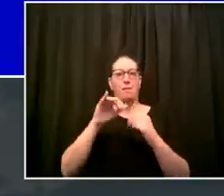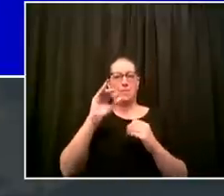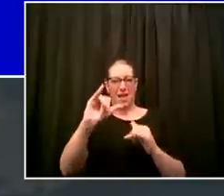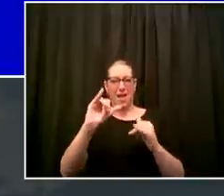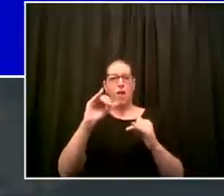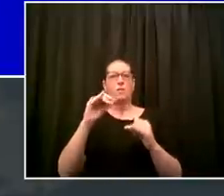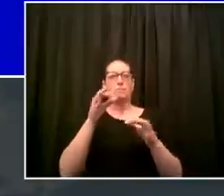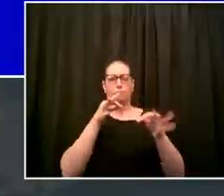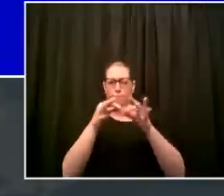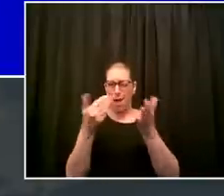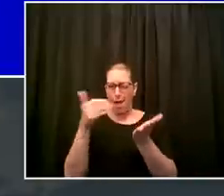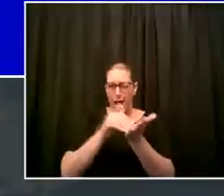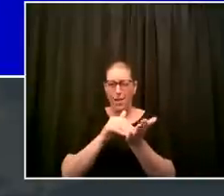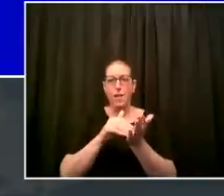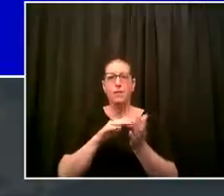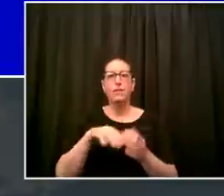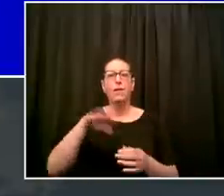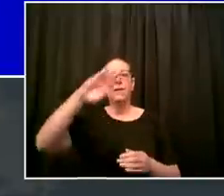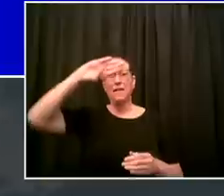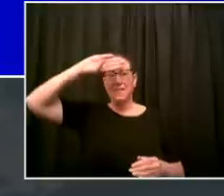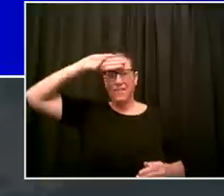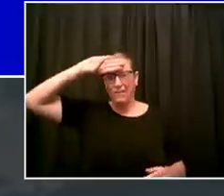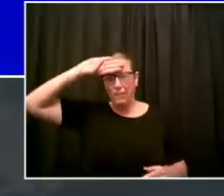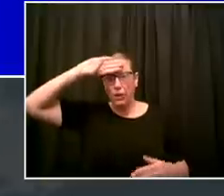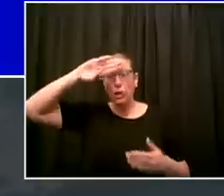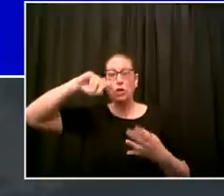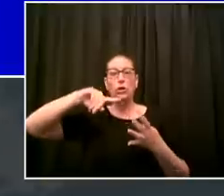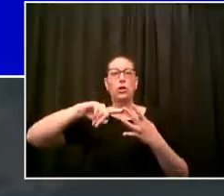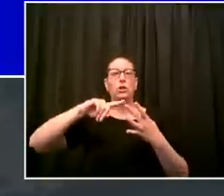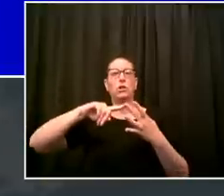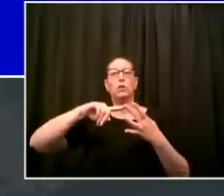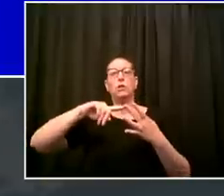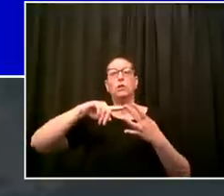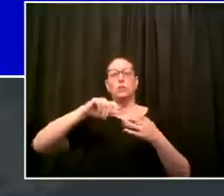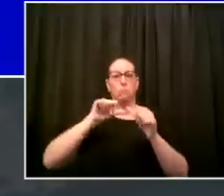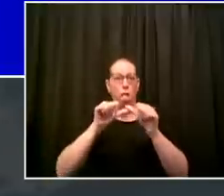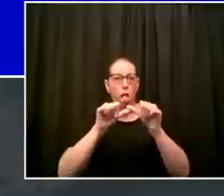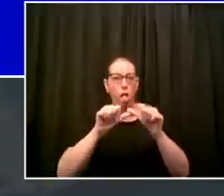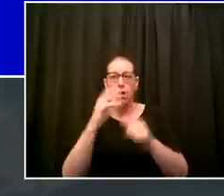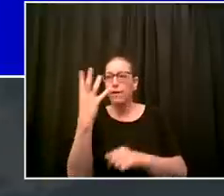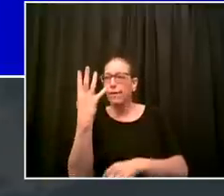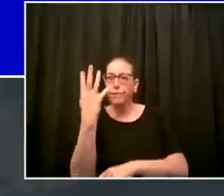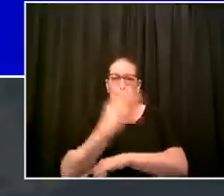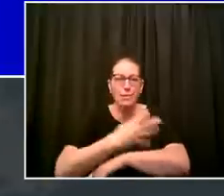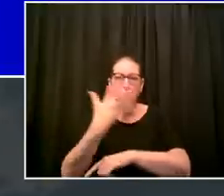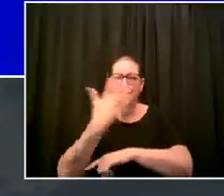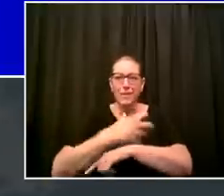sluggishness abdominal pain diarrhea vomiting rash